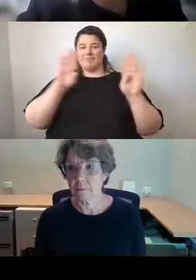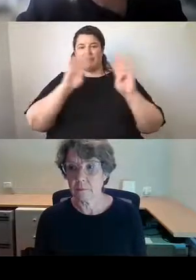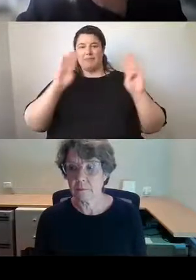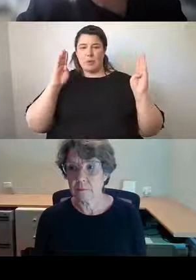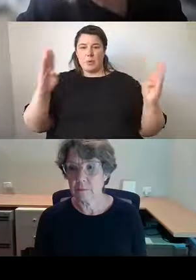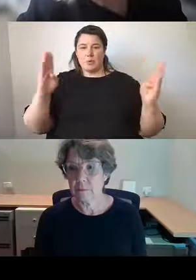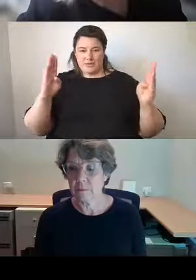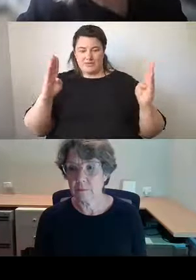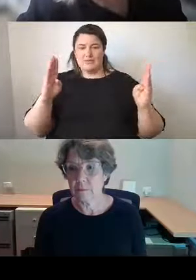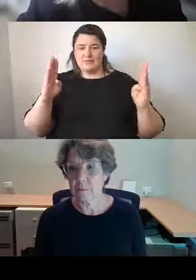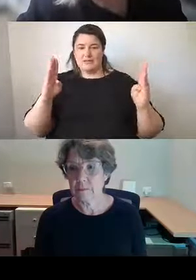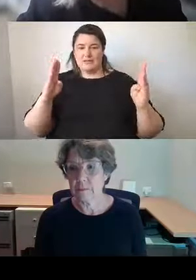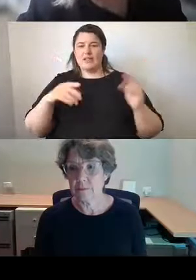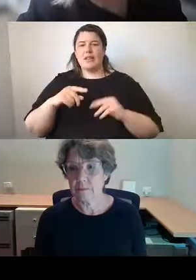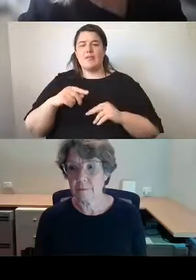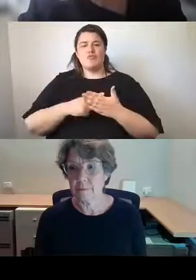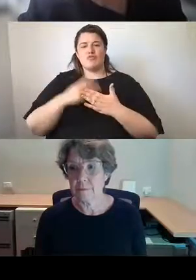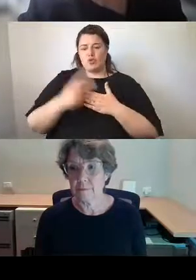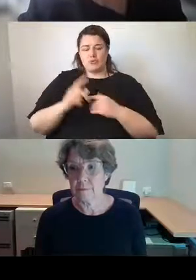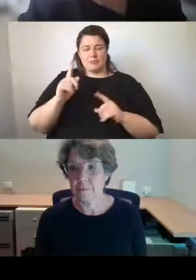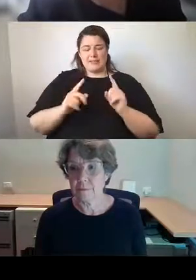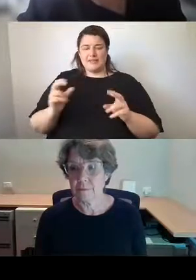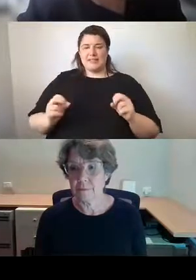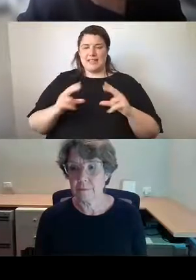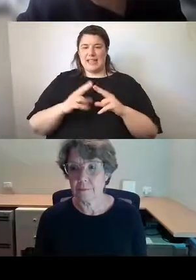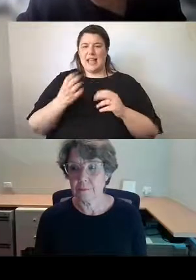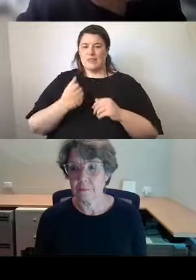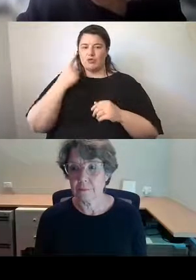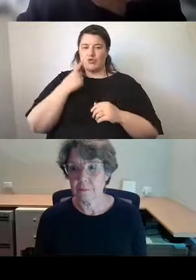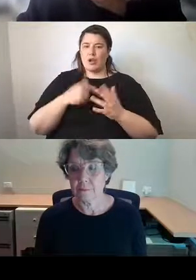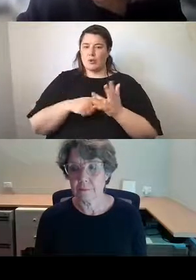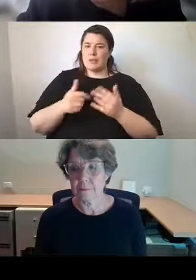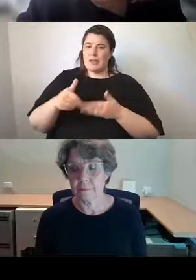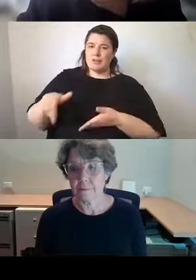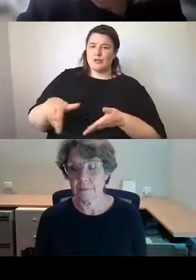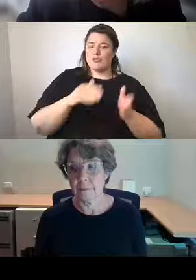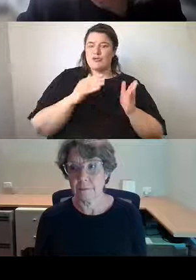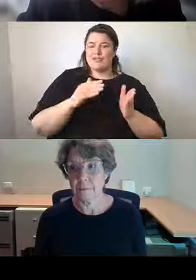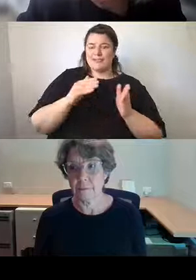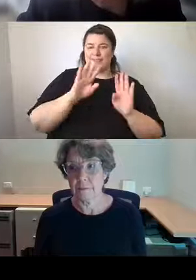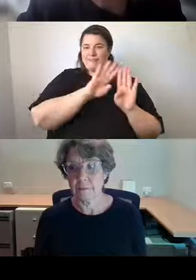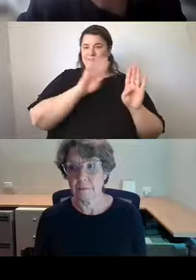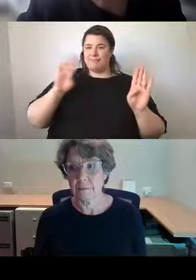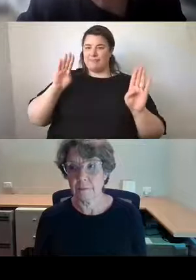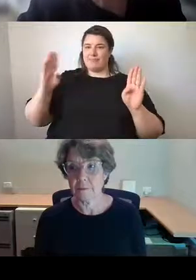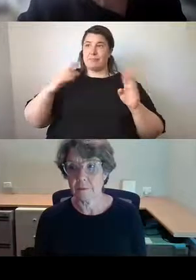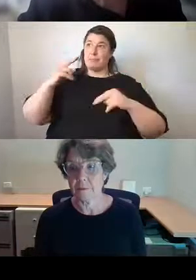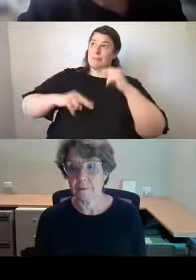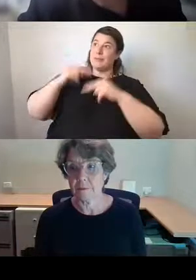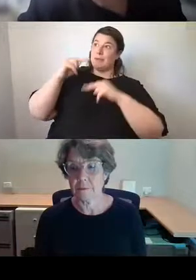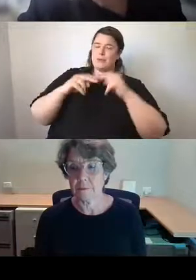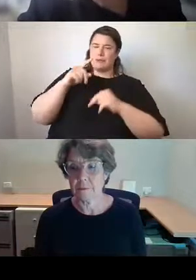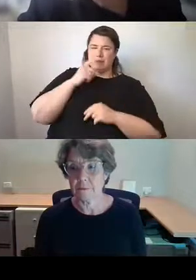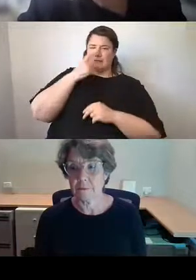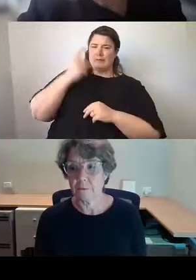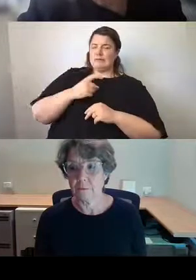the program that the City of Sydney has for trying to make streetscapes of the city under construction a